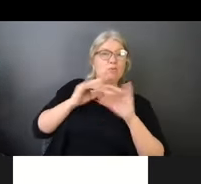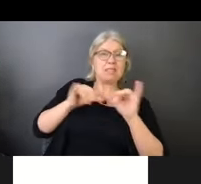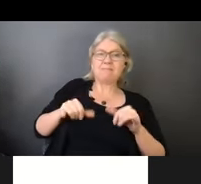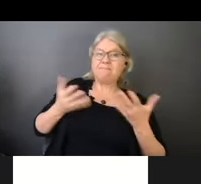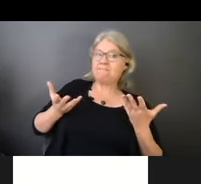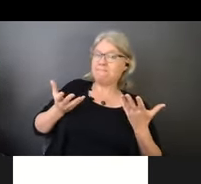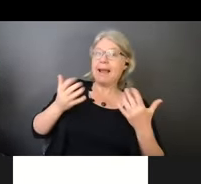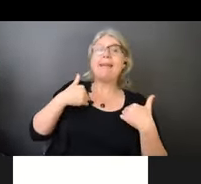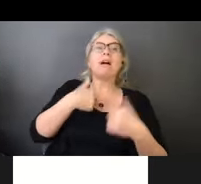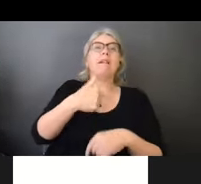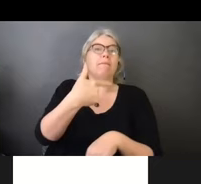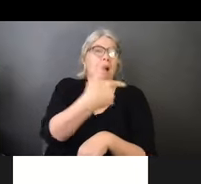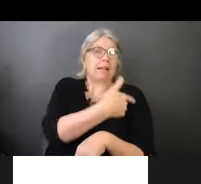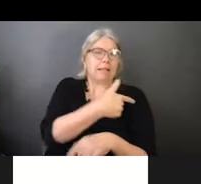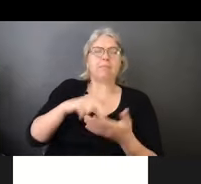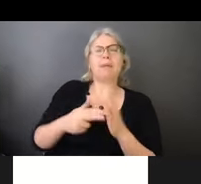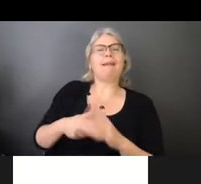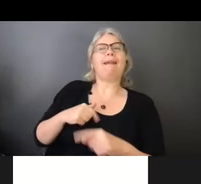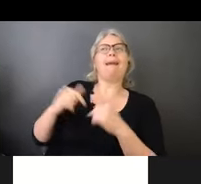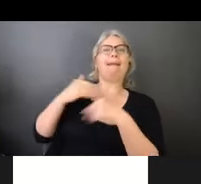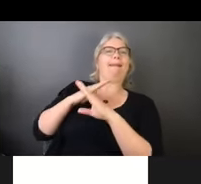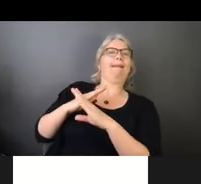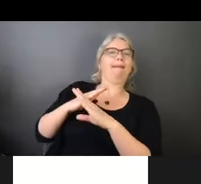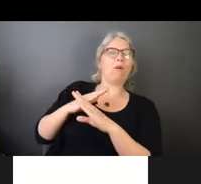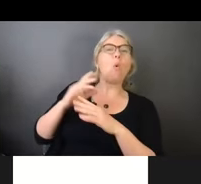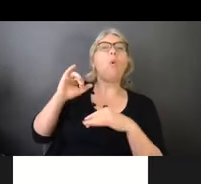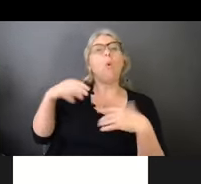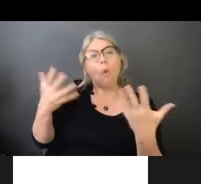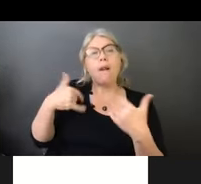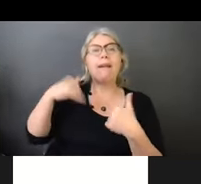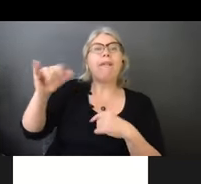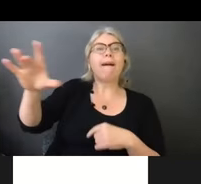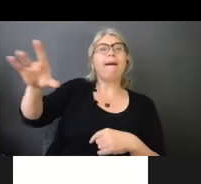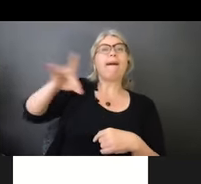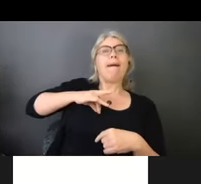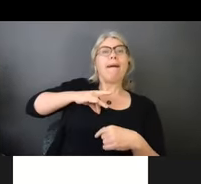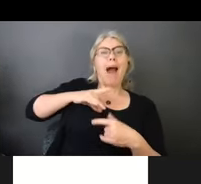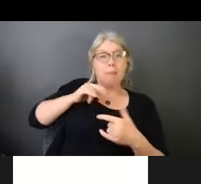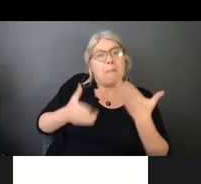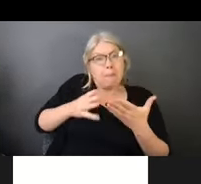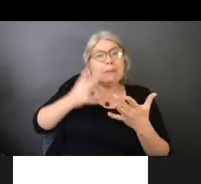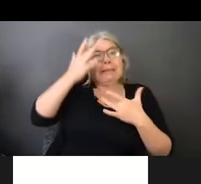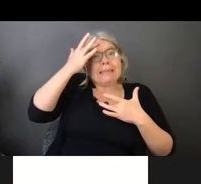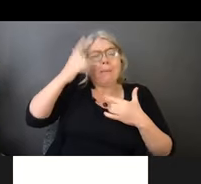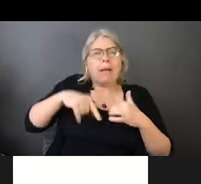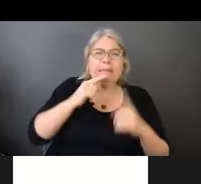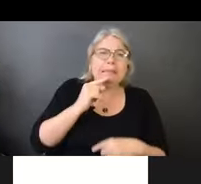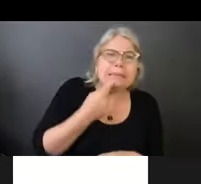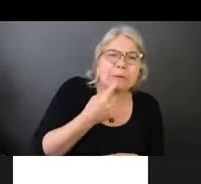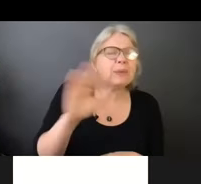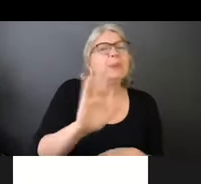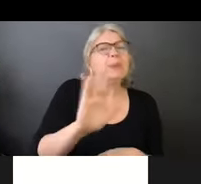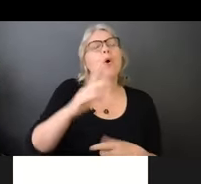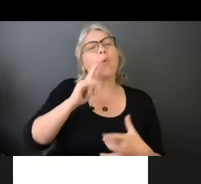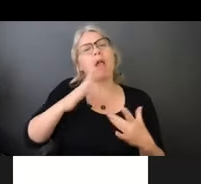helps to reduce the incidence or severity, just like the COVID vaccine does, the severity of illness